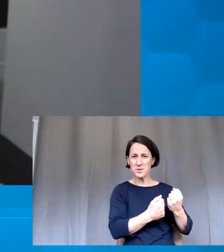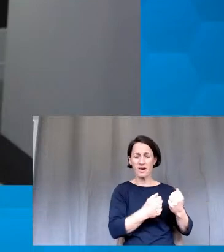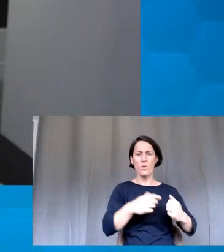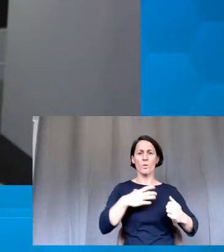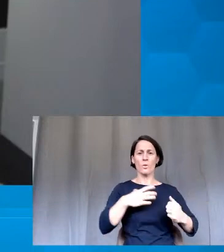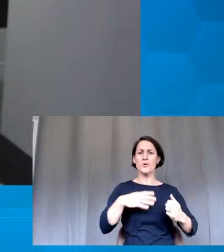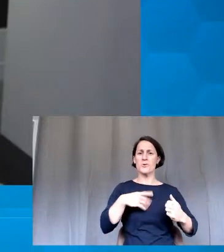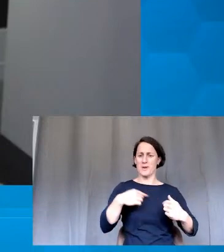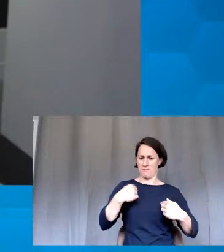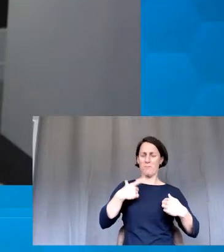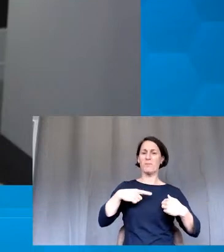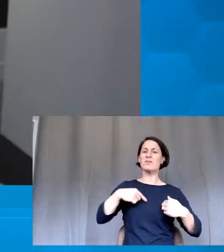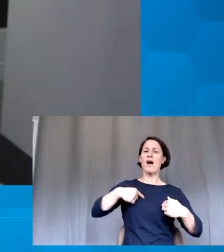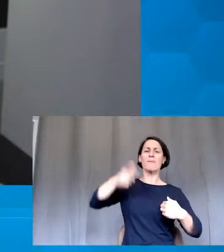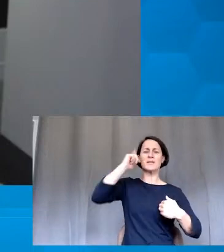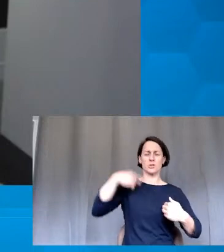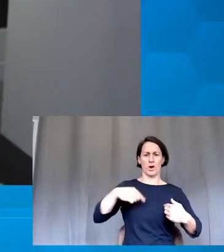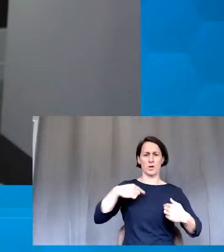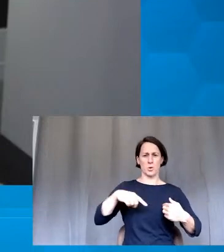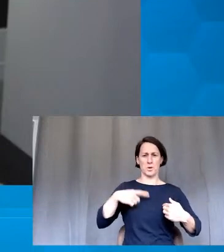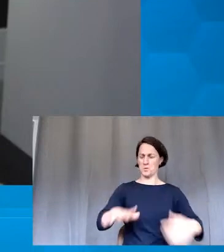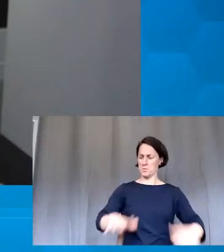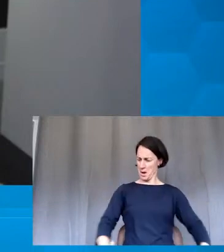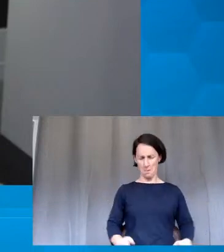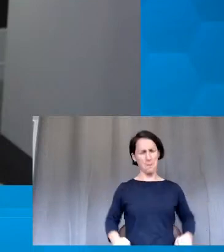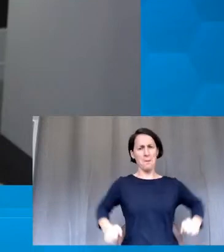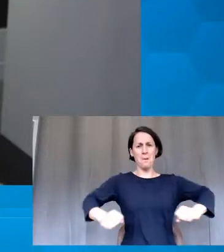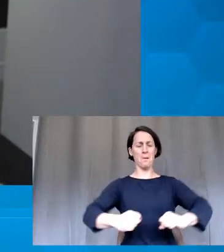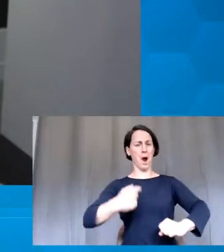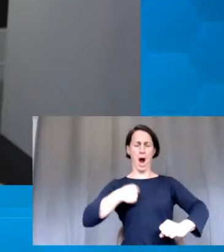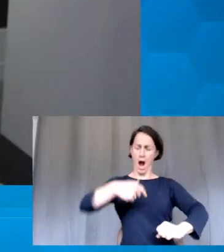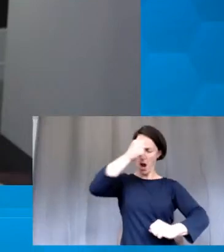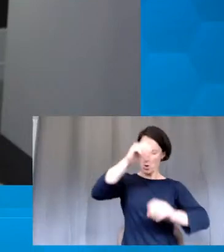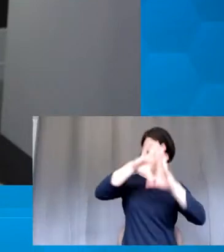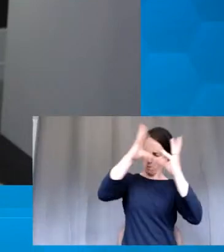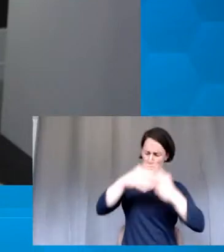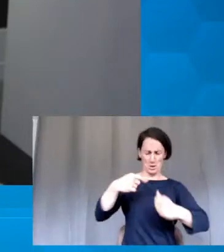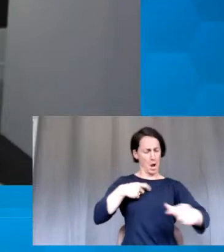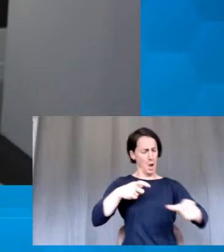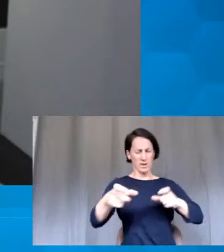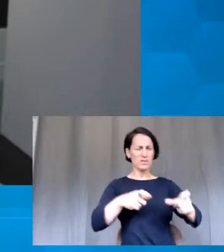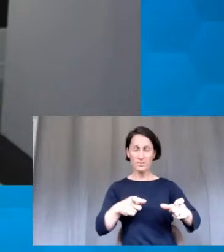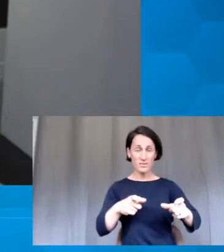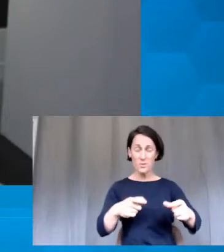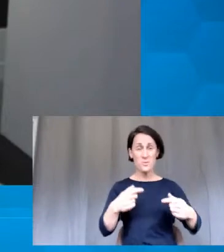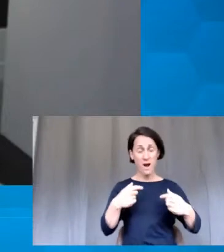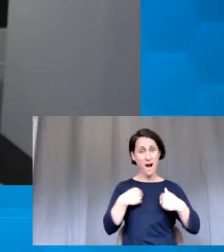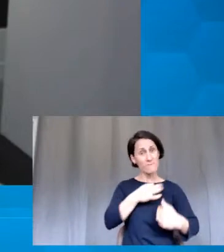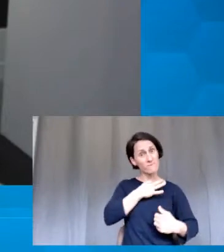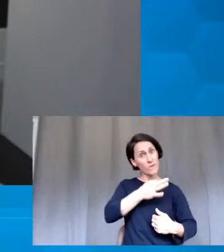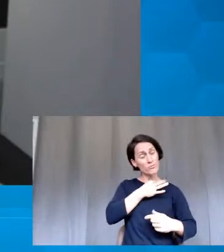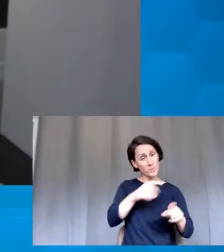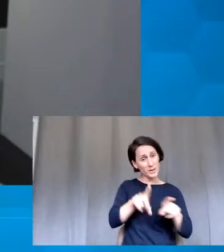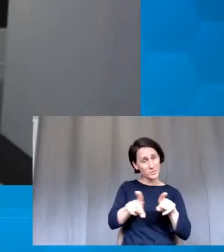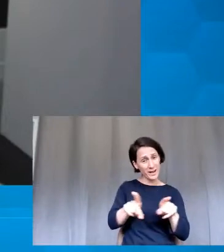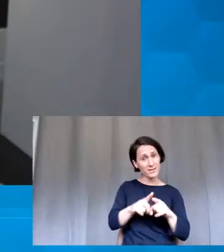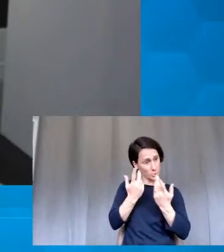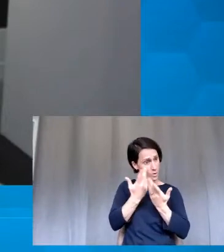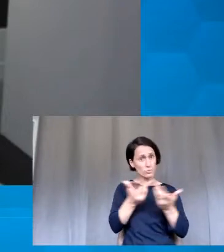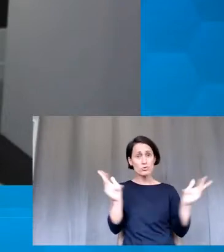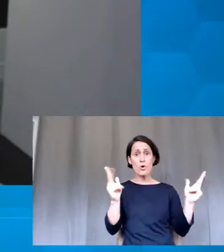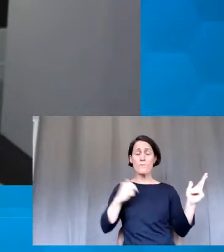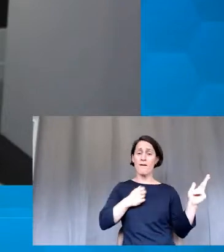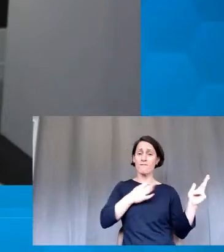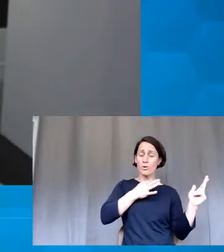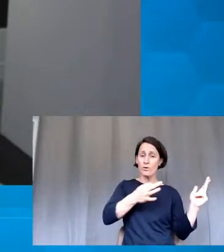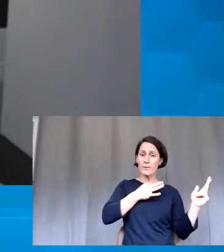out like we are fully in control of everything and know everything. I try and have that vulnerability where possible and comfortable